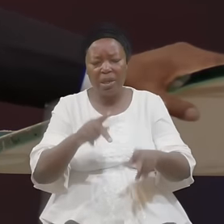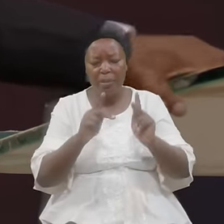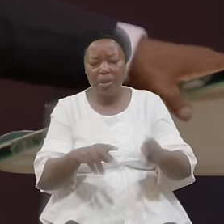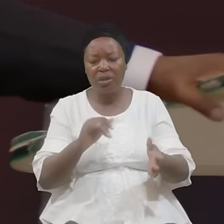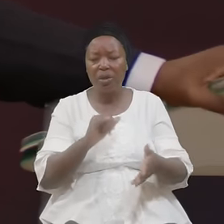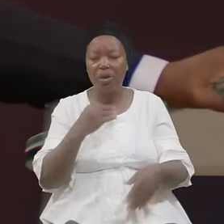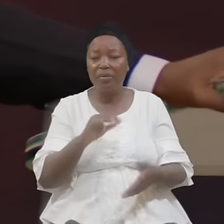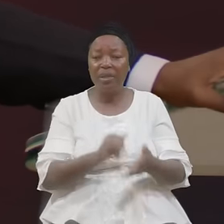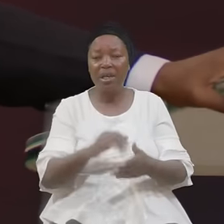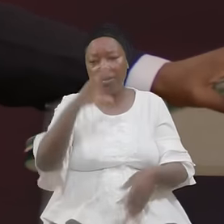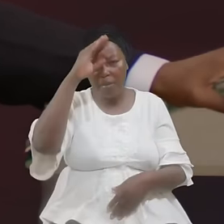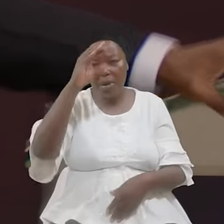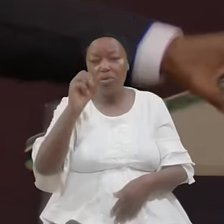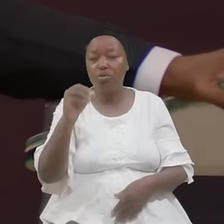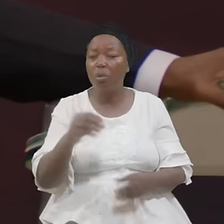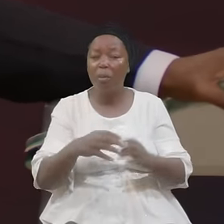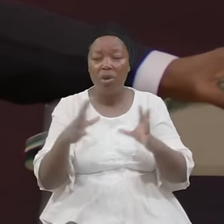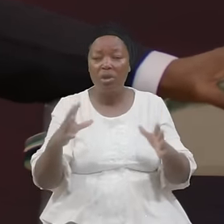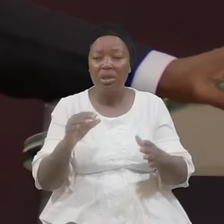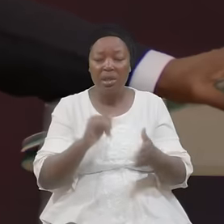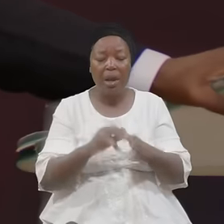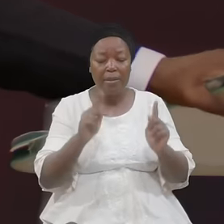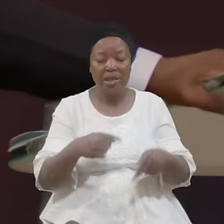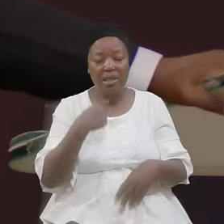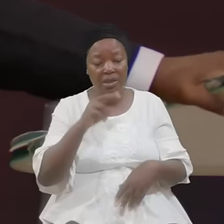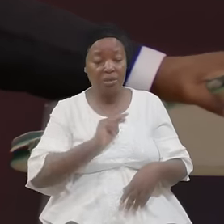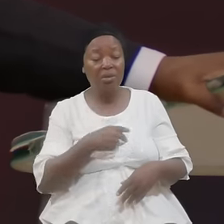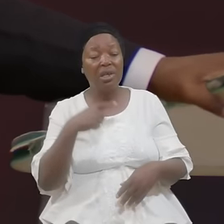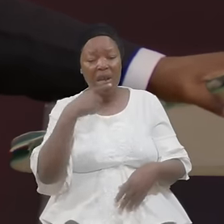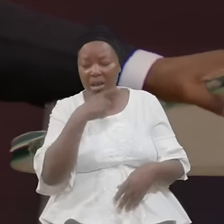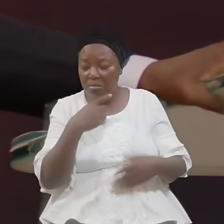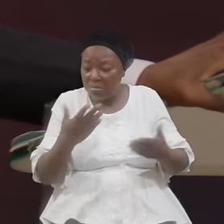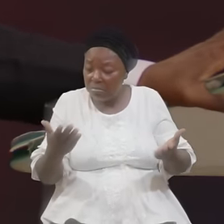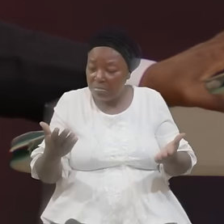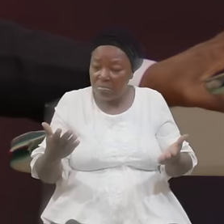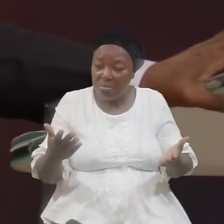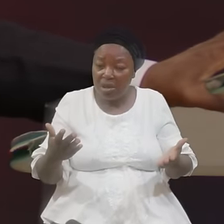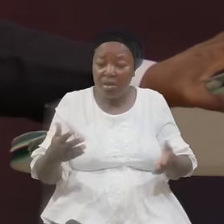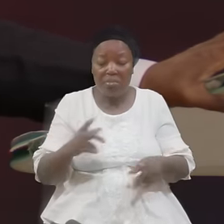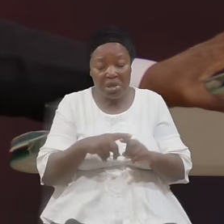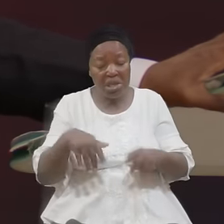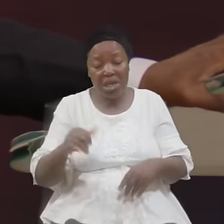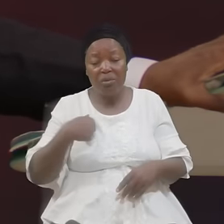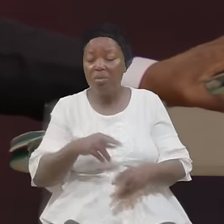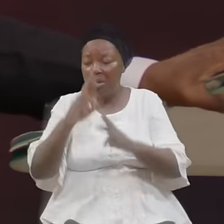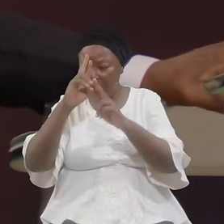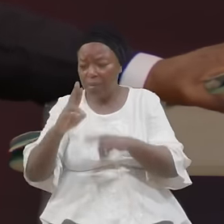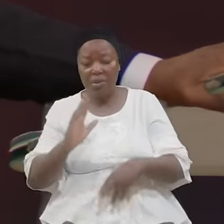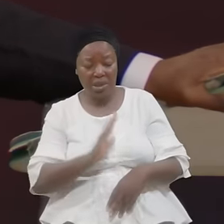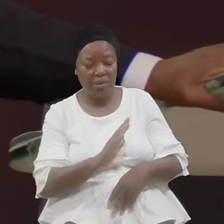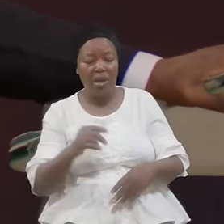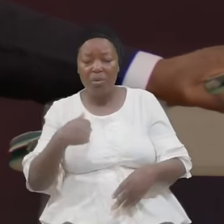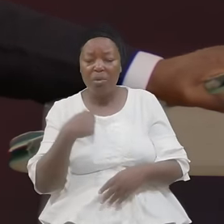So Much It Tells Us Lies But You Know We Respect You And We Going To